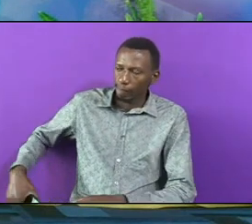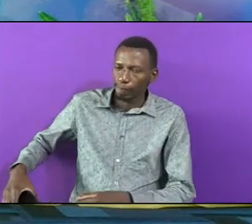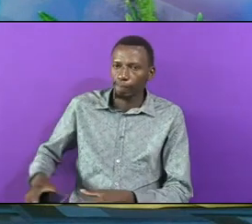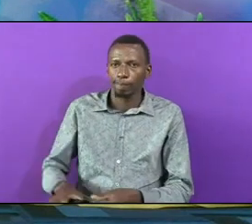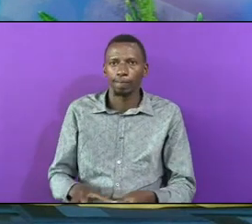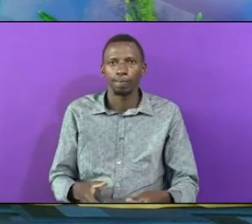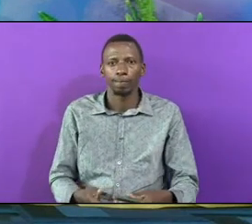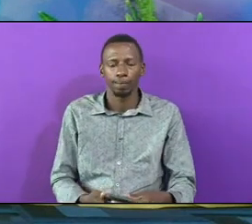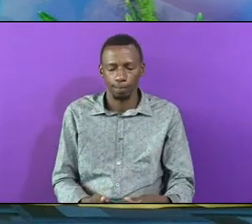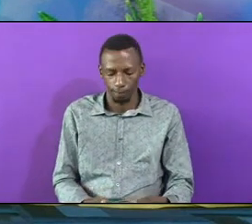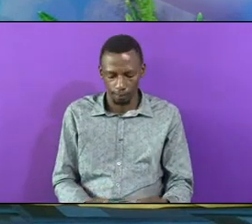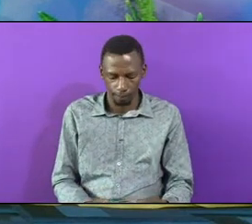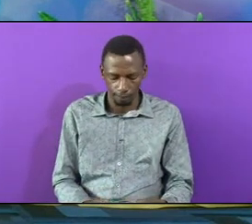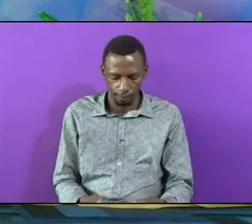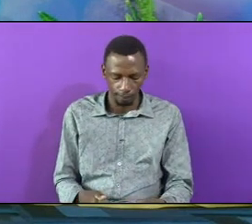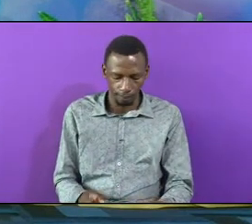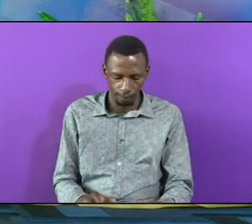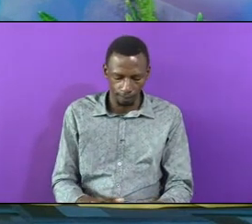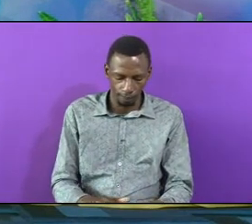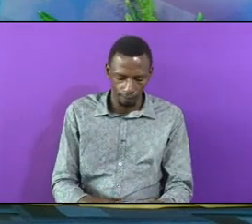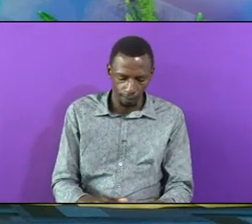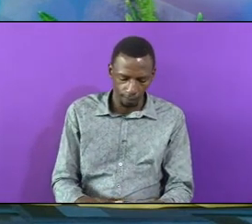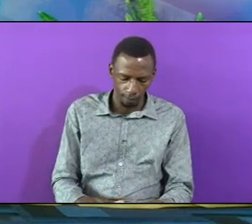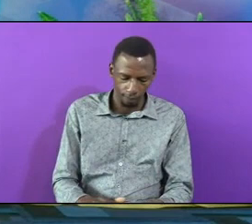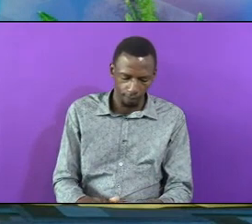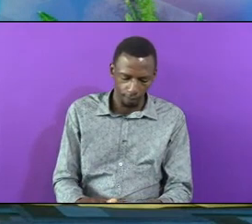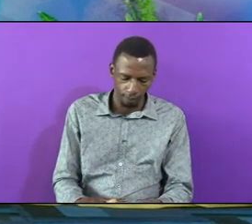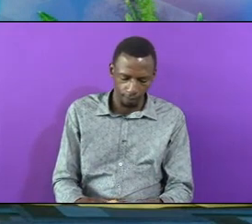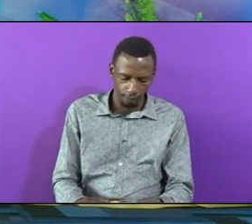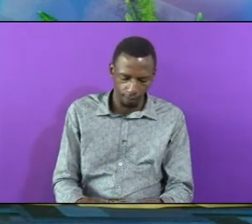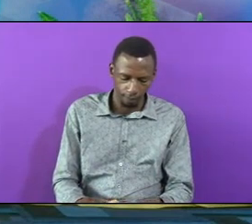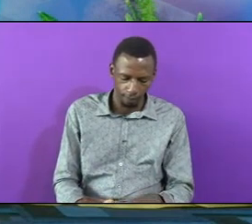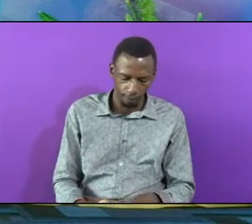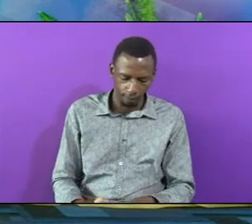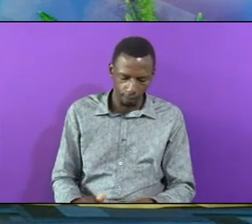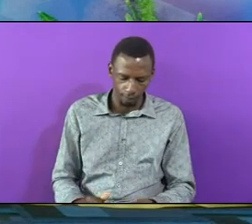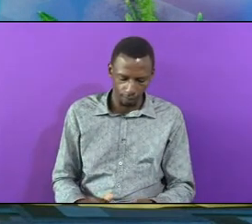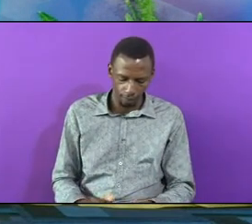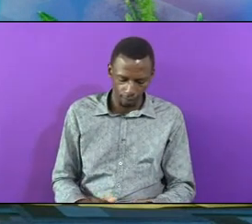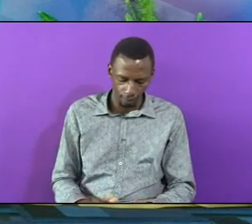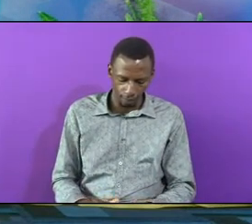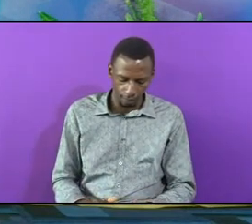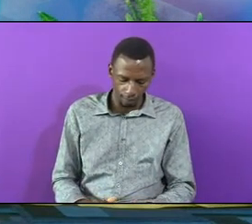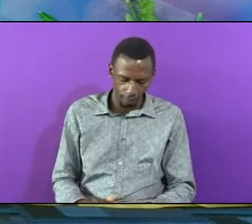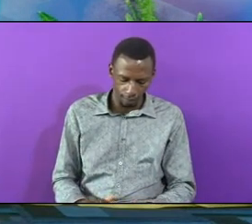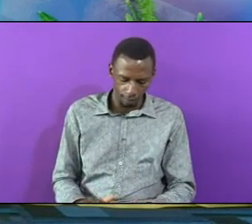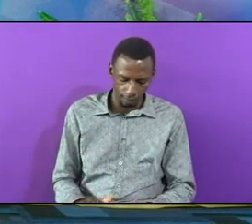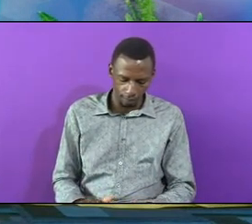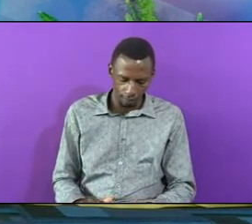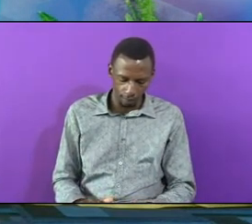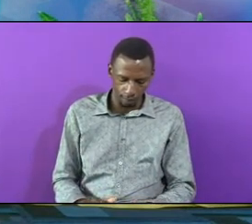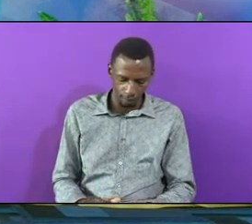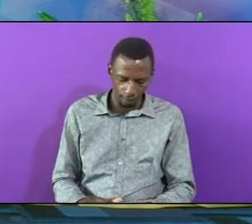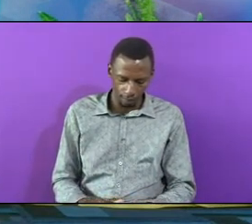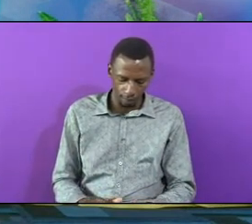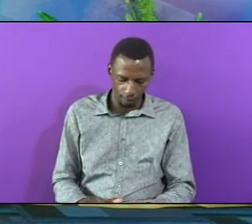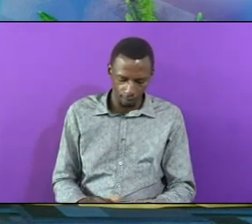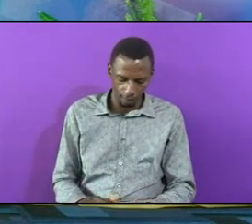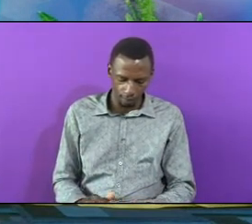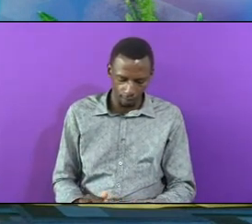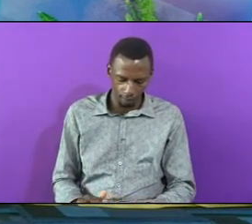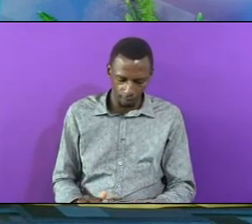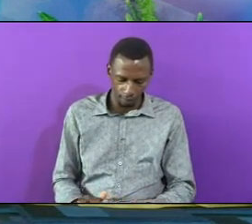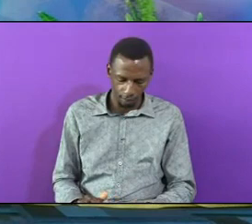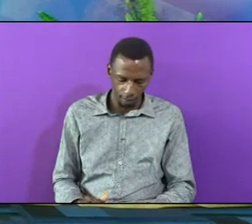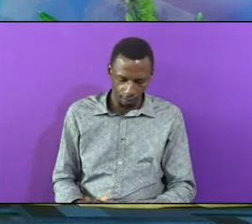Lord's Blessings And That's The Difference That Is The Assignment That God Has Given Us To Lead Our Family In The True